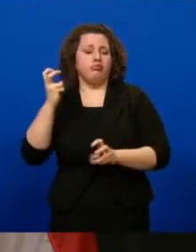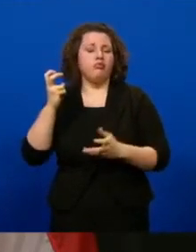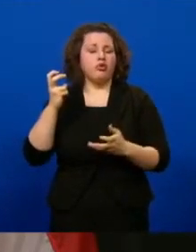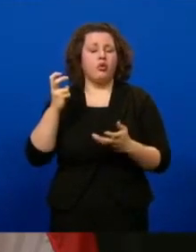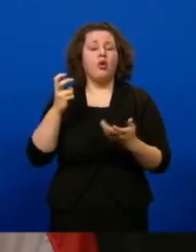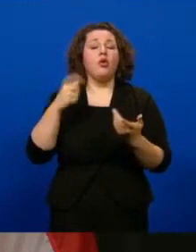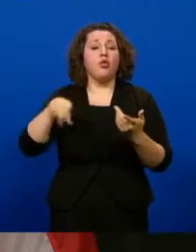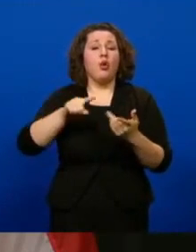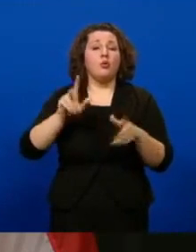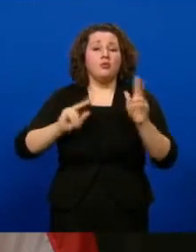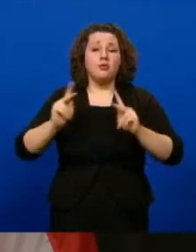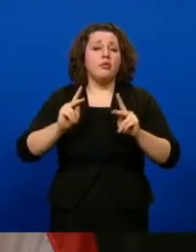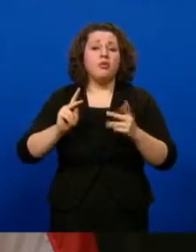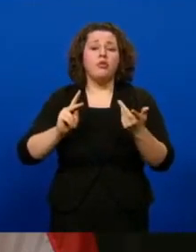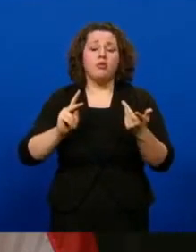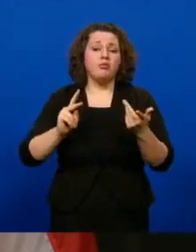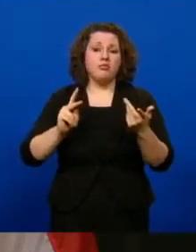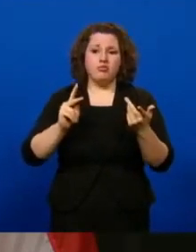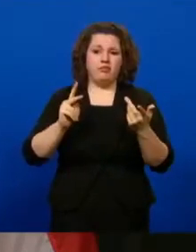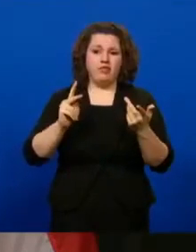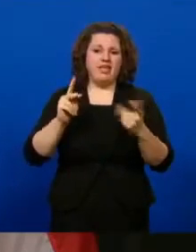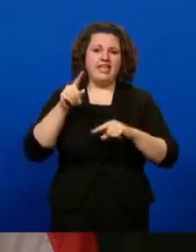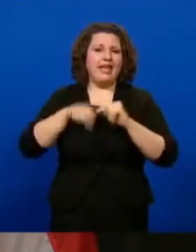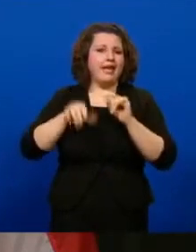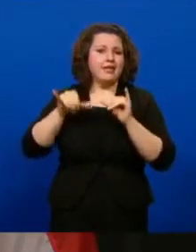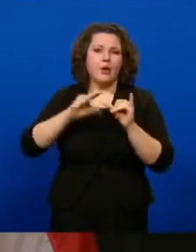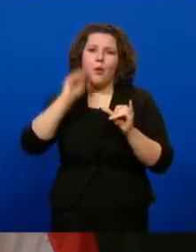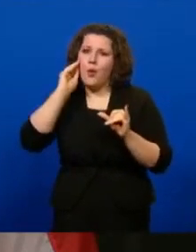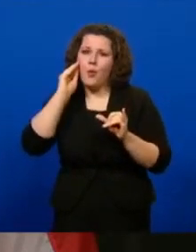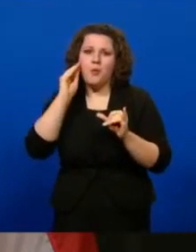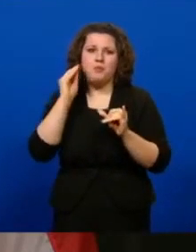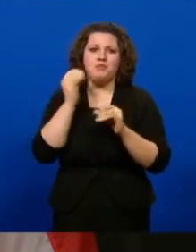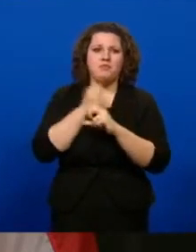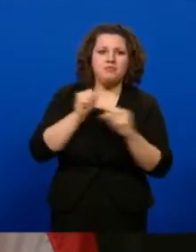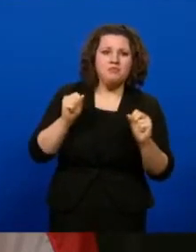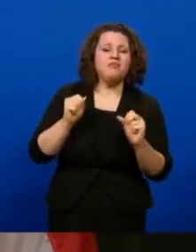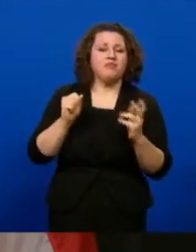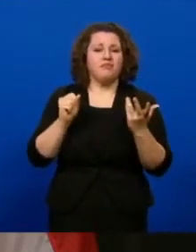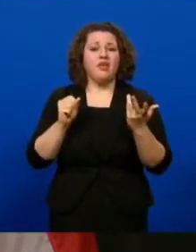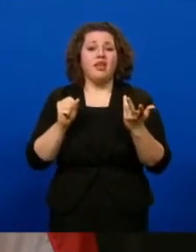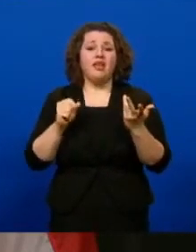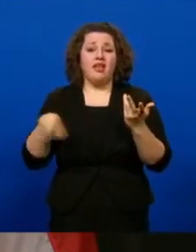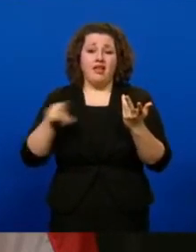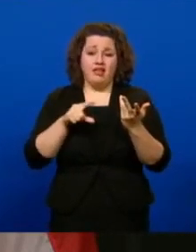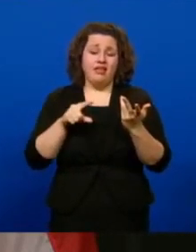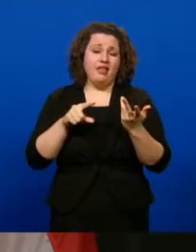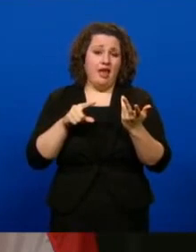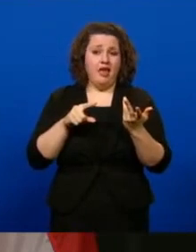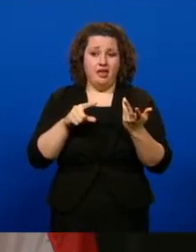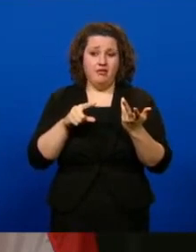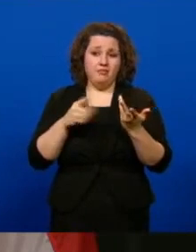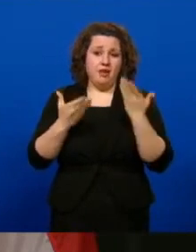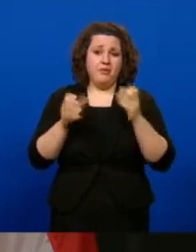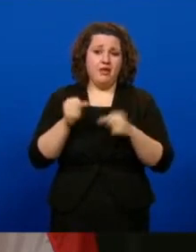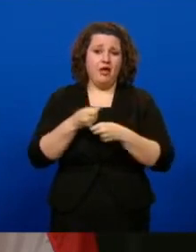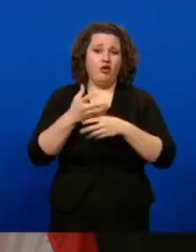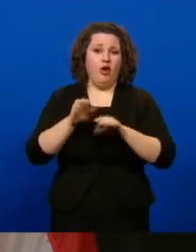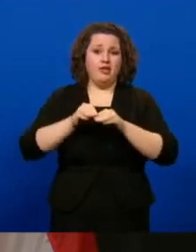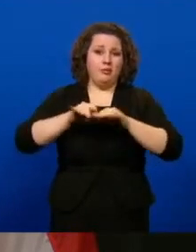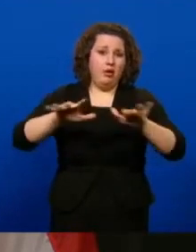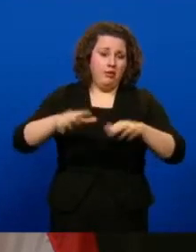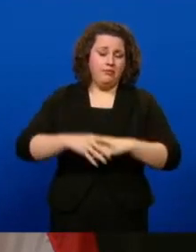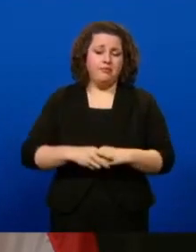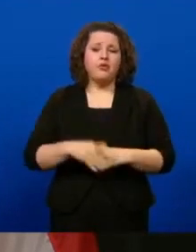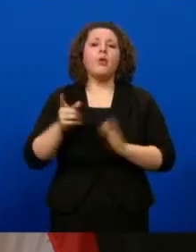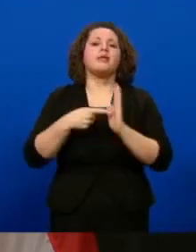are Iowans who do not have an option to stay safely at home, and have been vectors leading to the spread in community. For